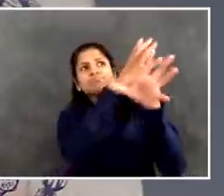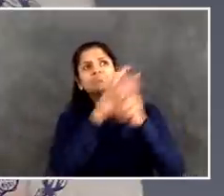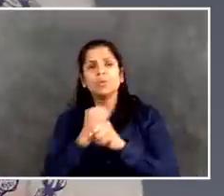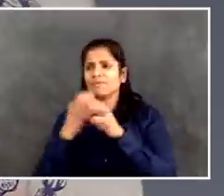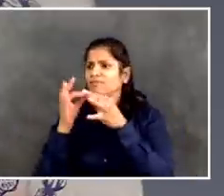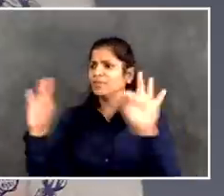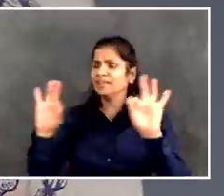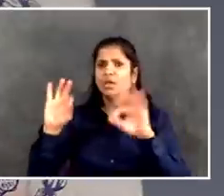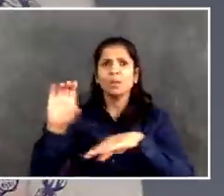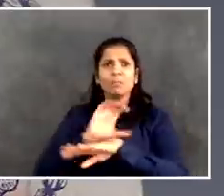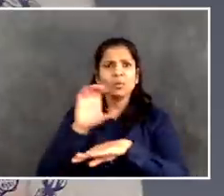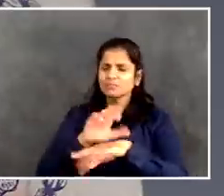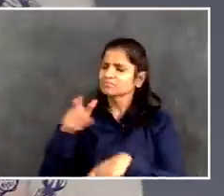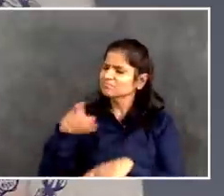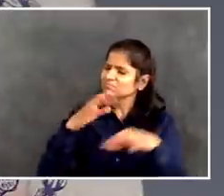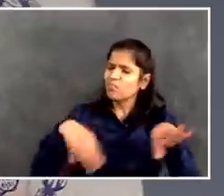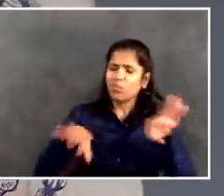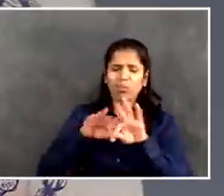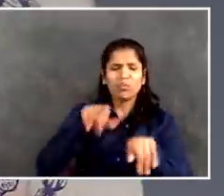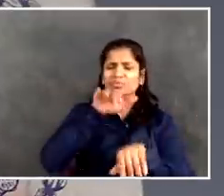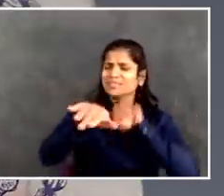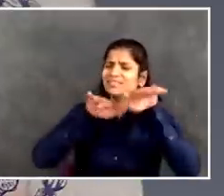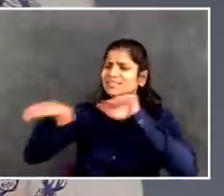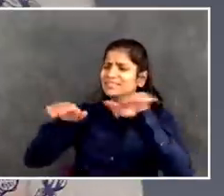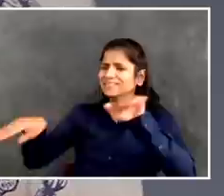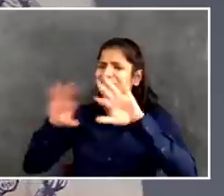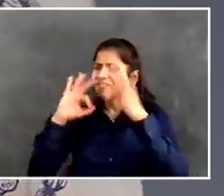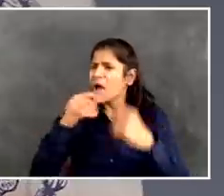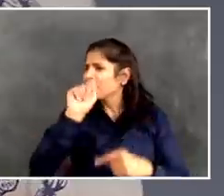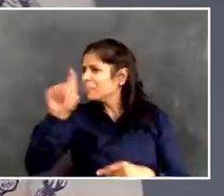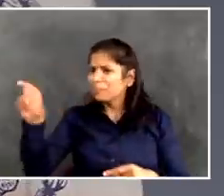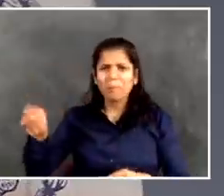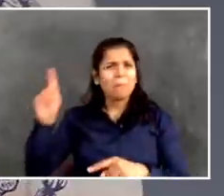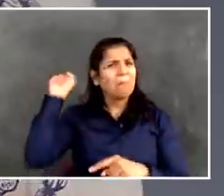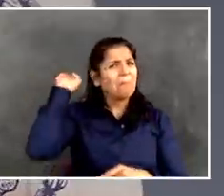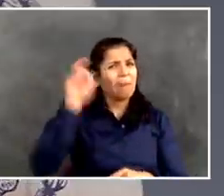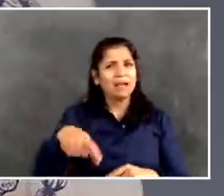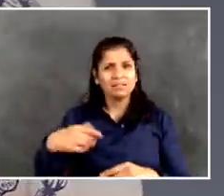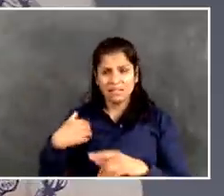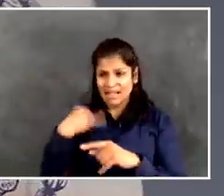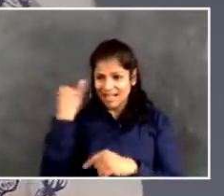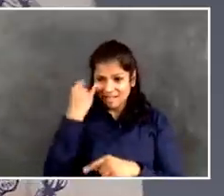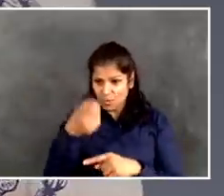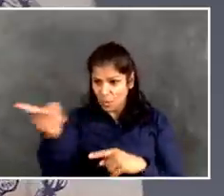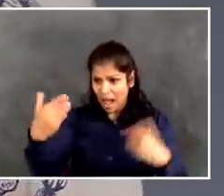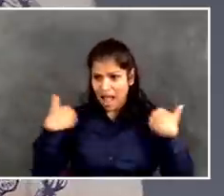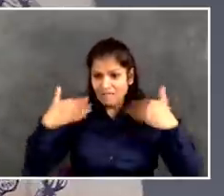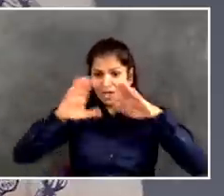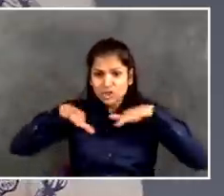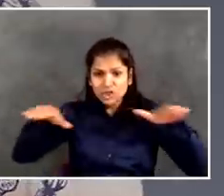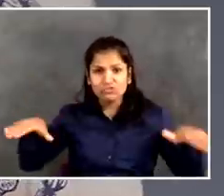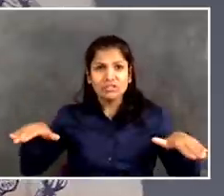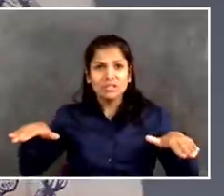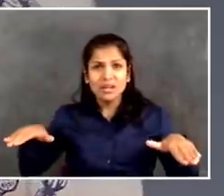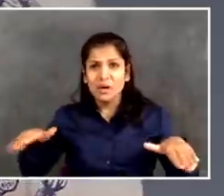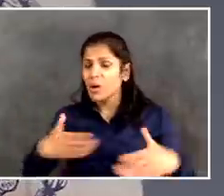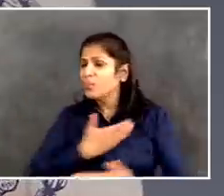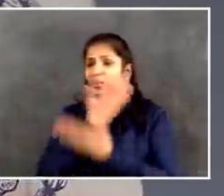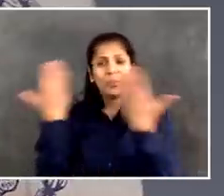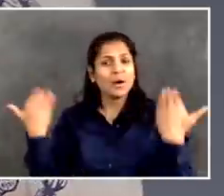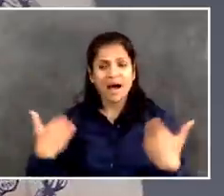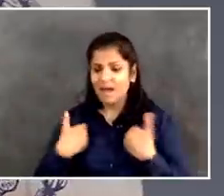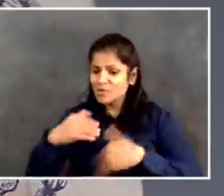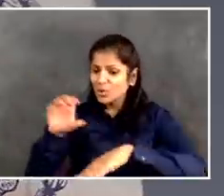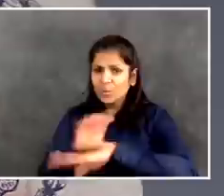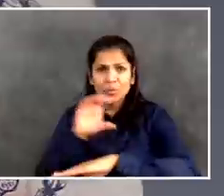school child that doesn't have appropriate device for their child to participate in online learning